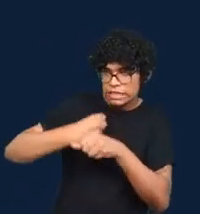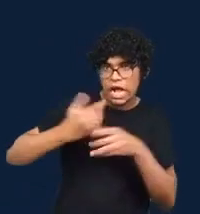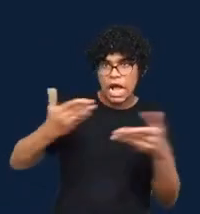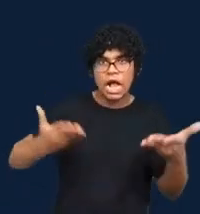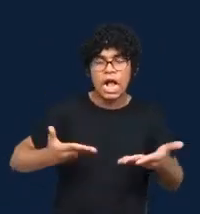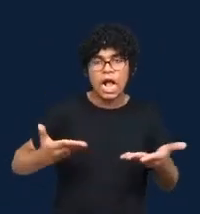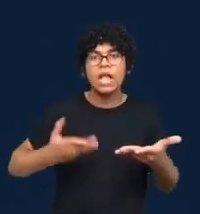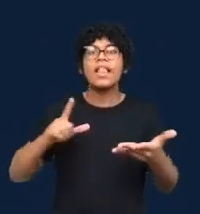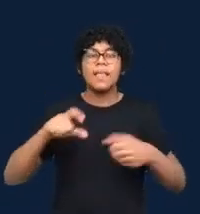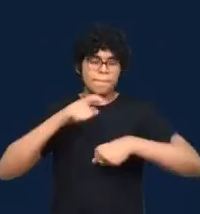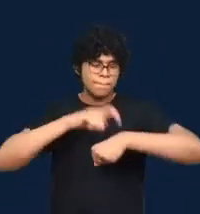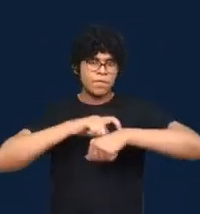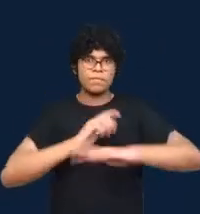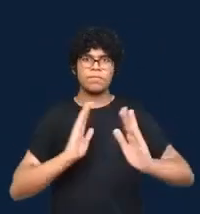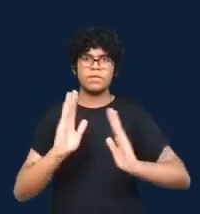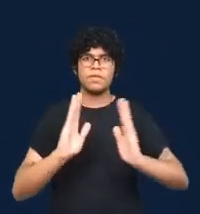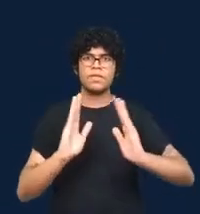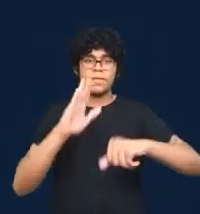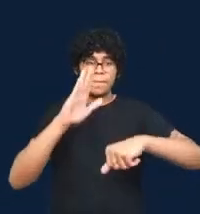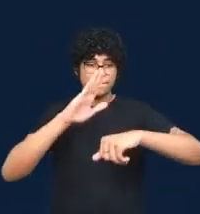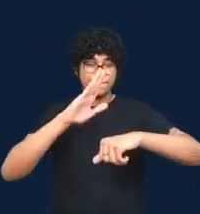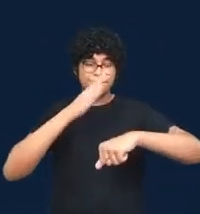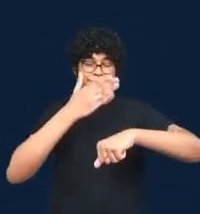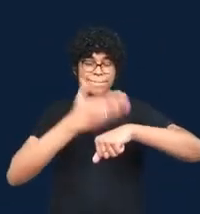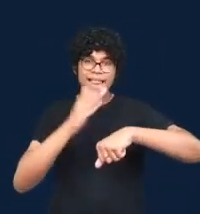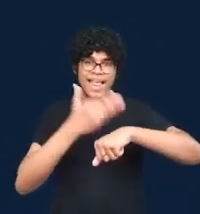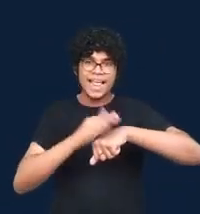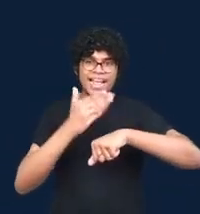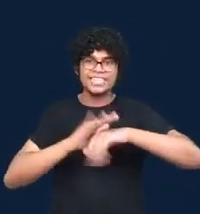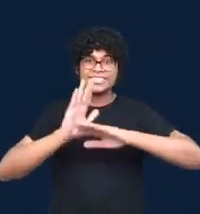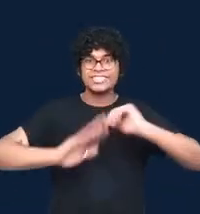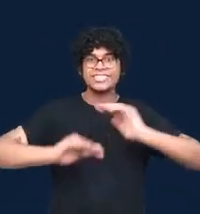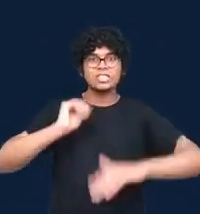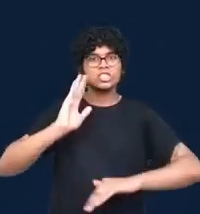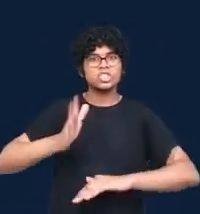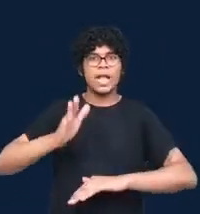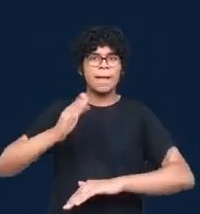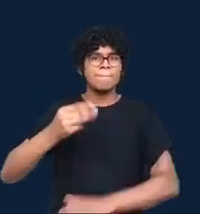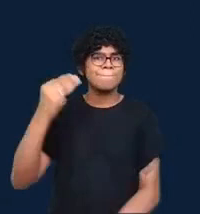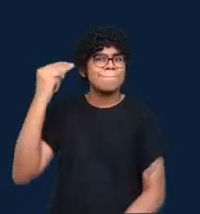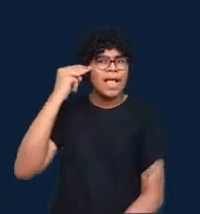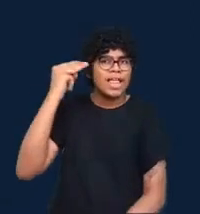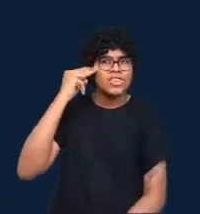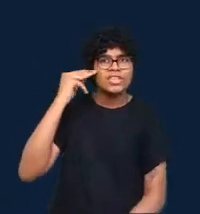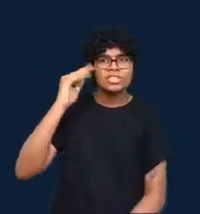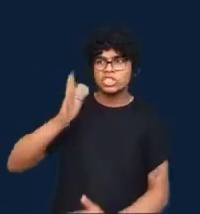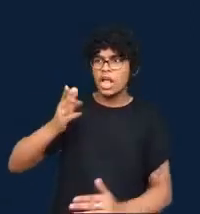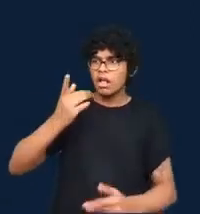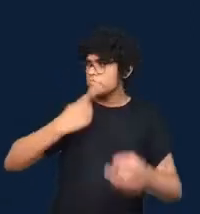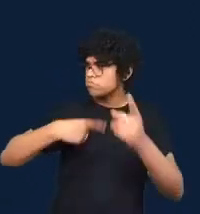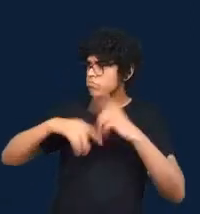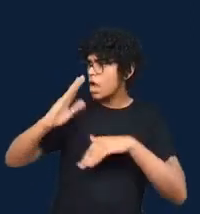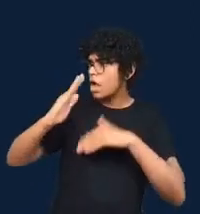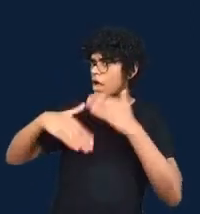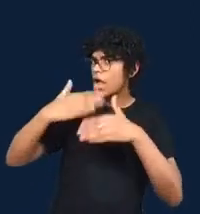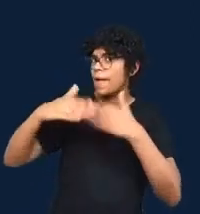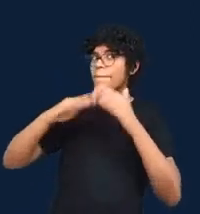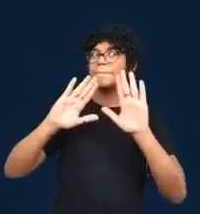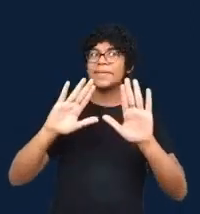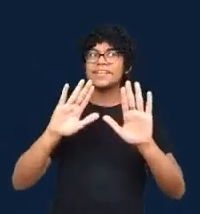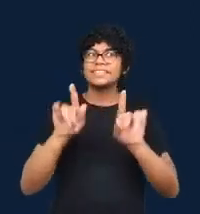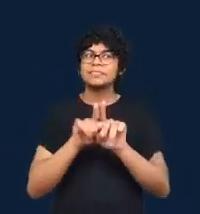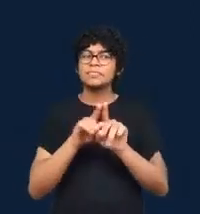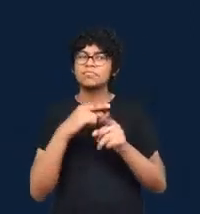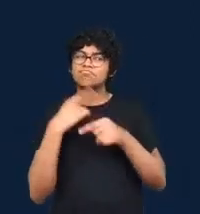established, more mature, but also more questioned, given that we are in this moment which has been